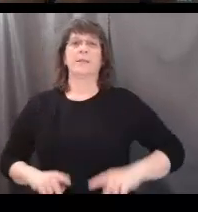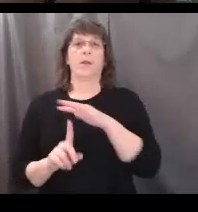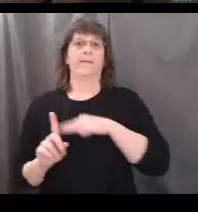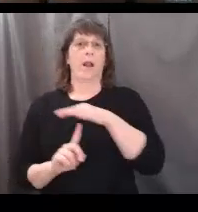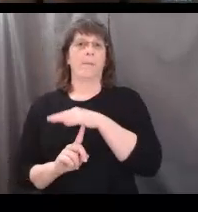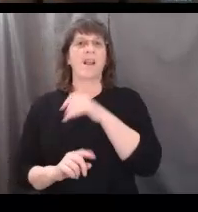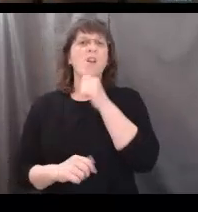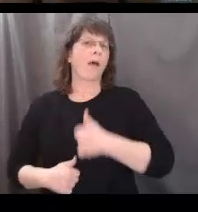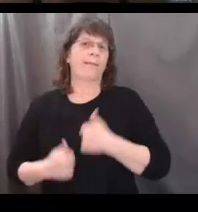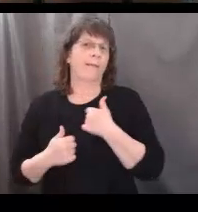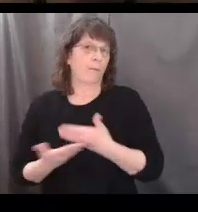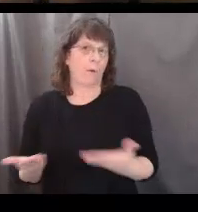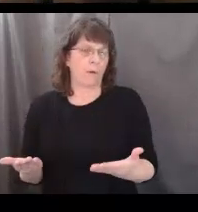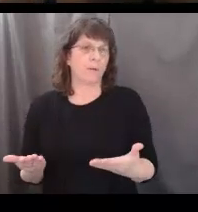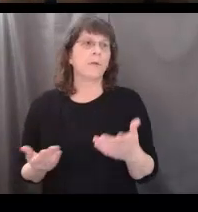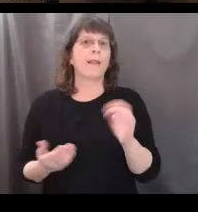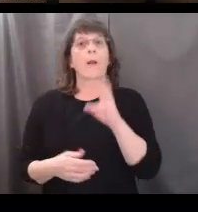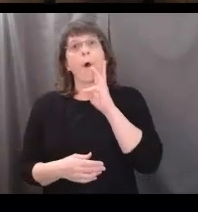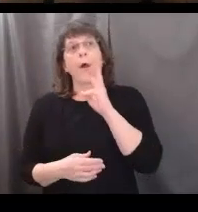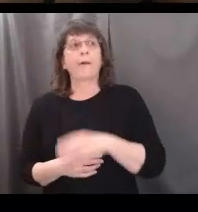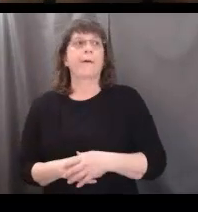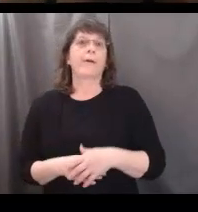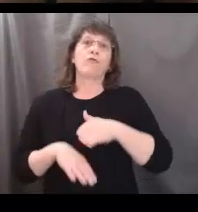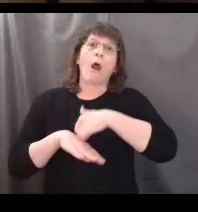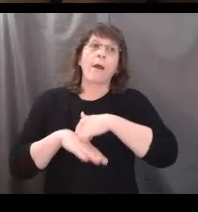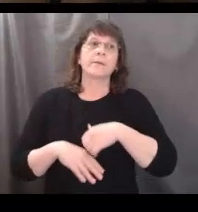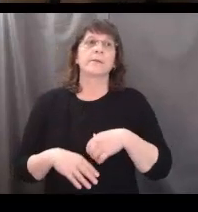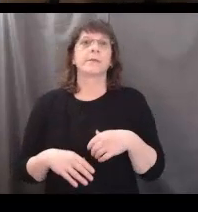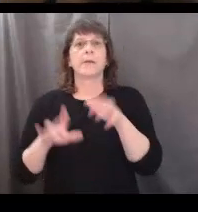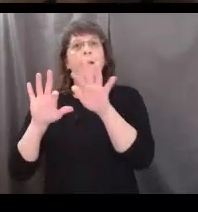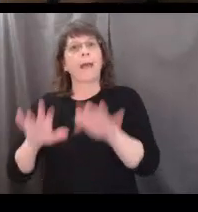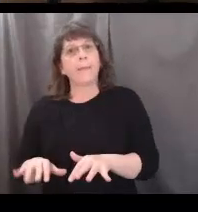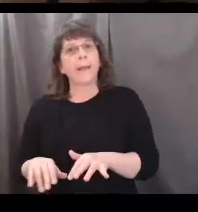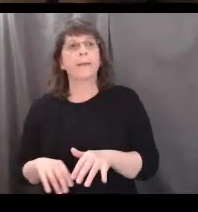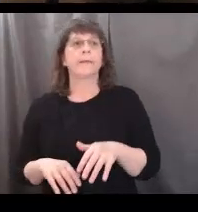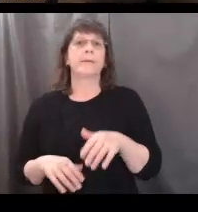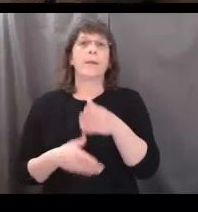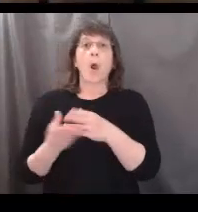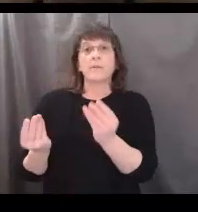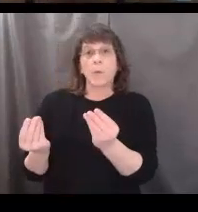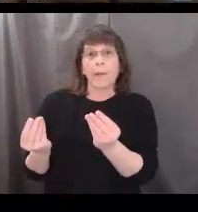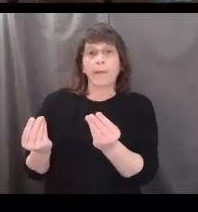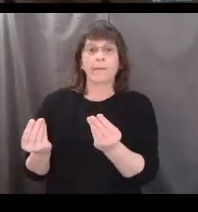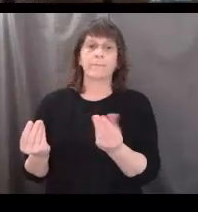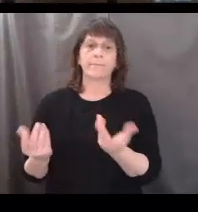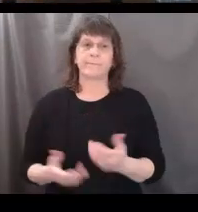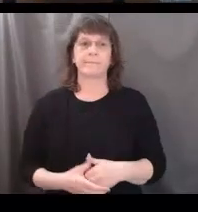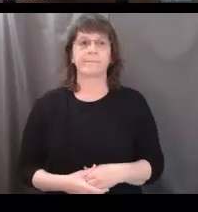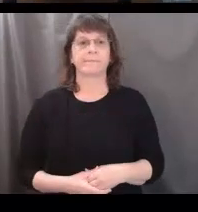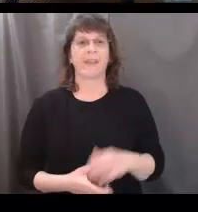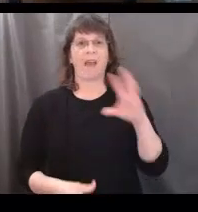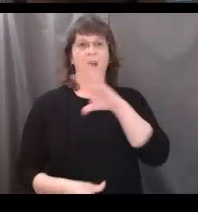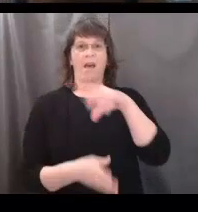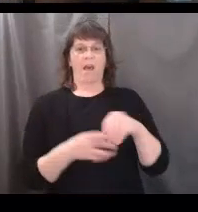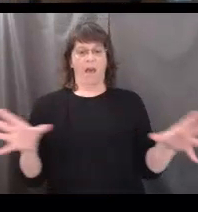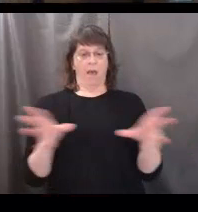the non-living aspects, such as water, rocks, climate, parts of the soil. If